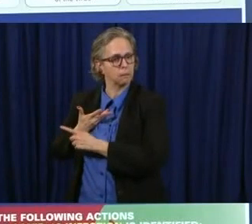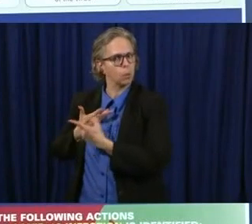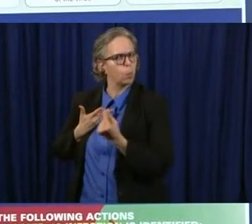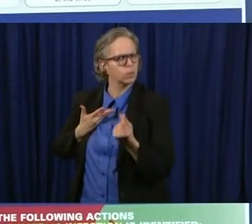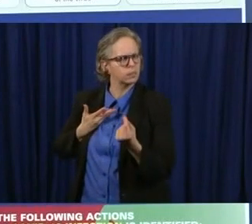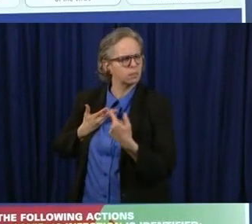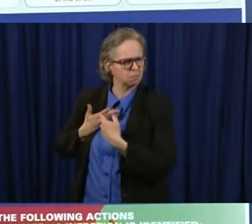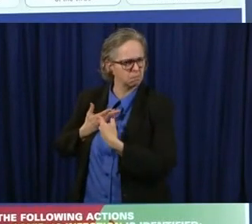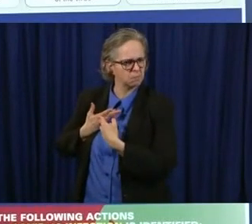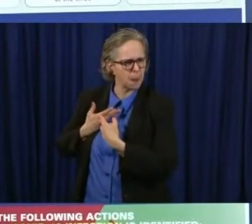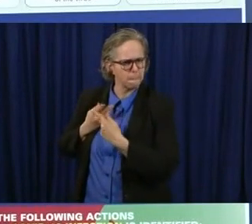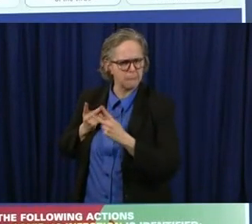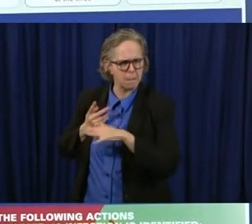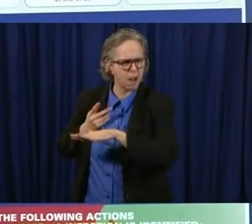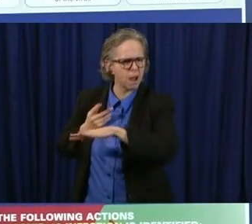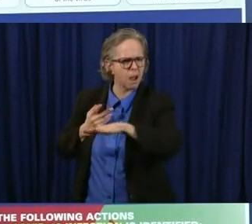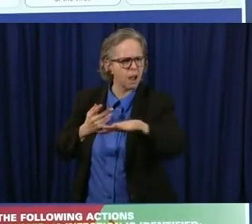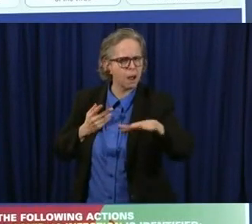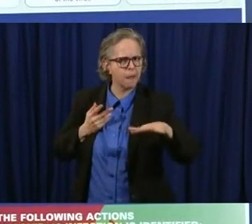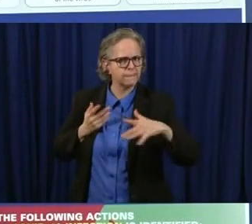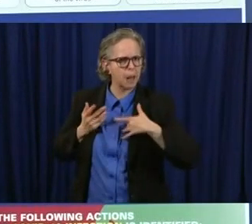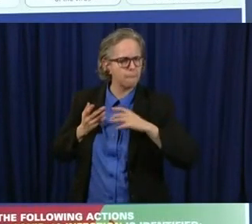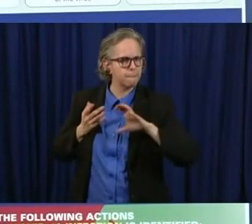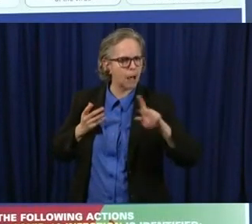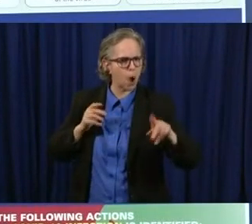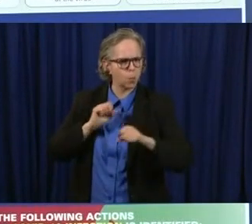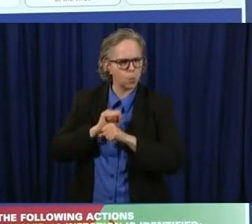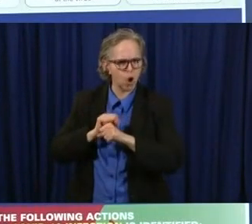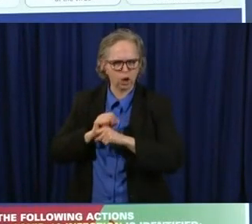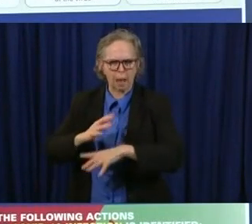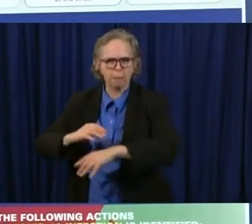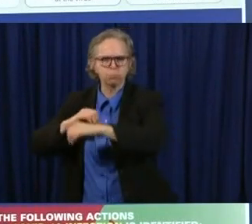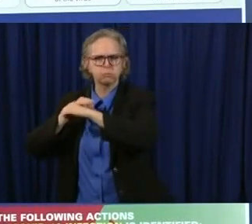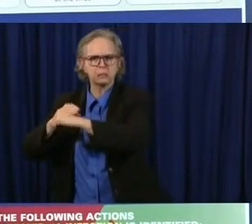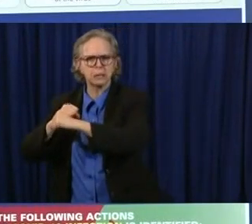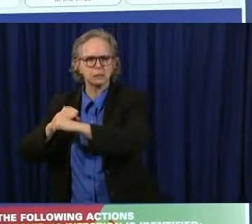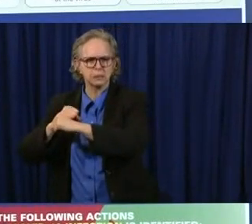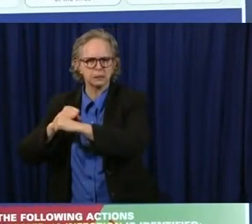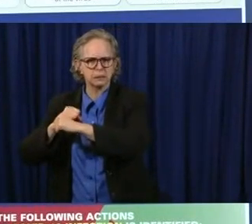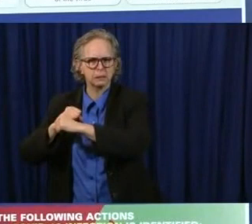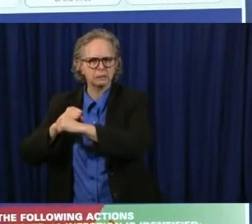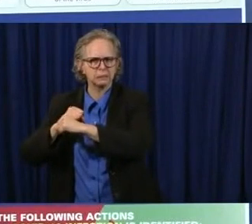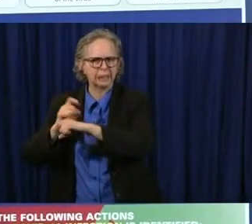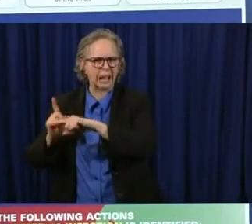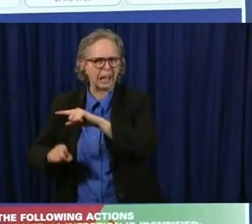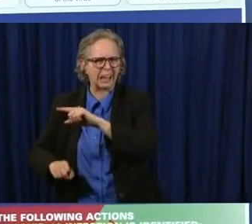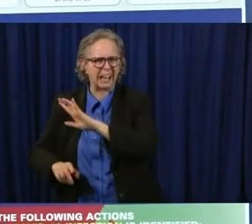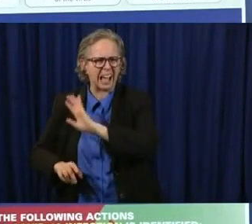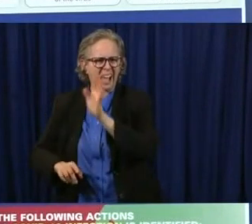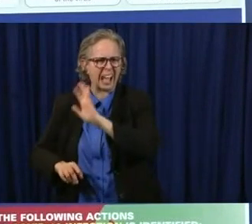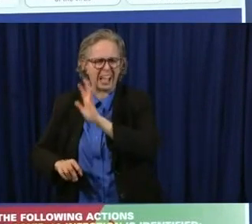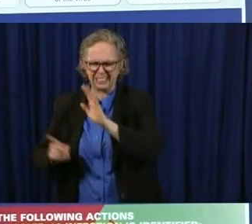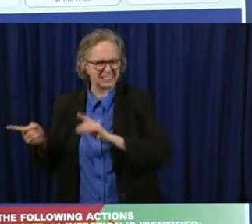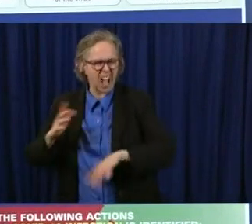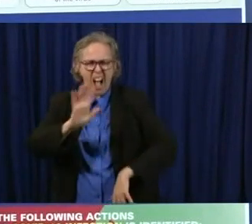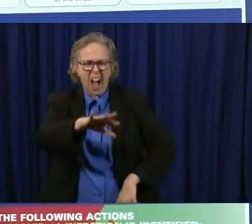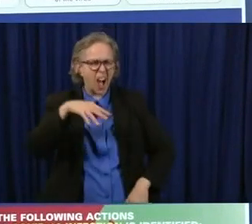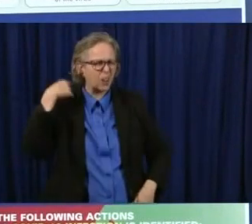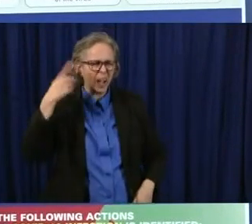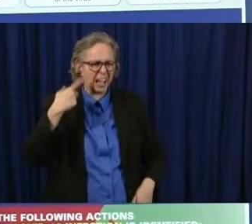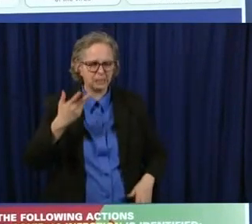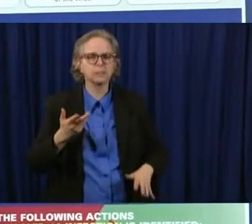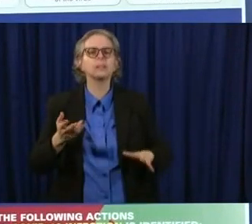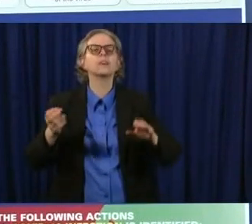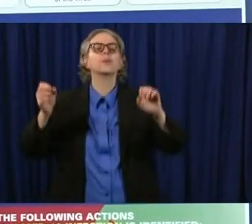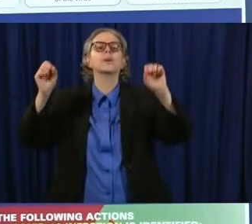opposed to each other he says that's crazy he said you know we can walk and chew gum at the same